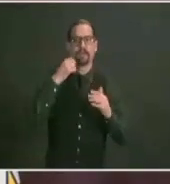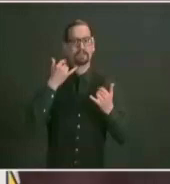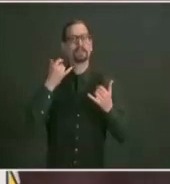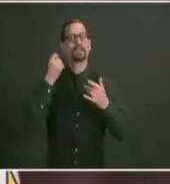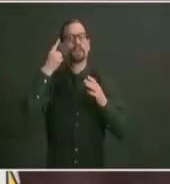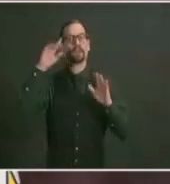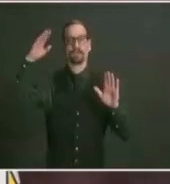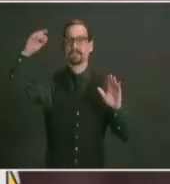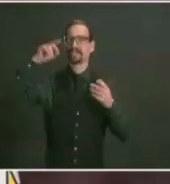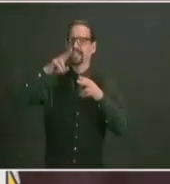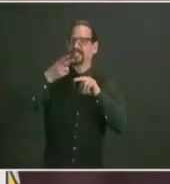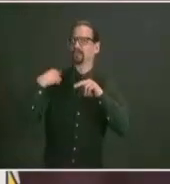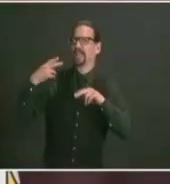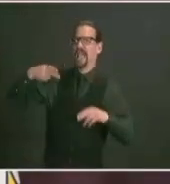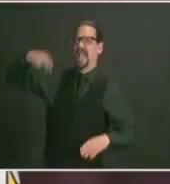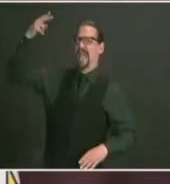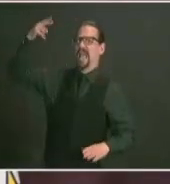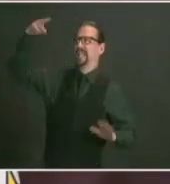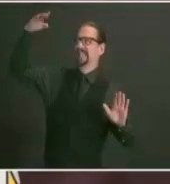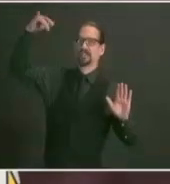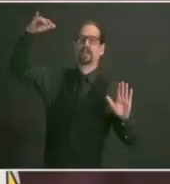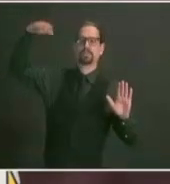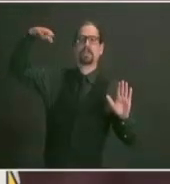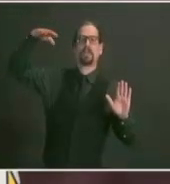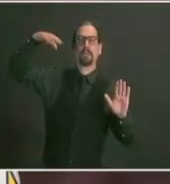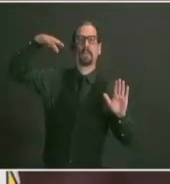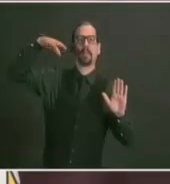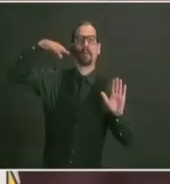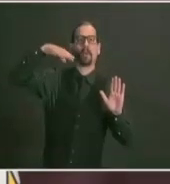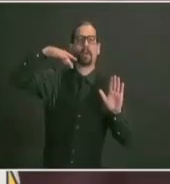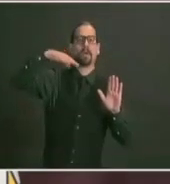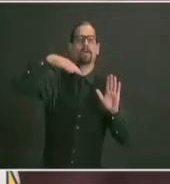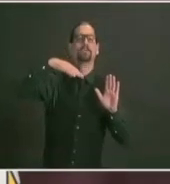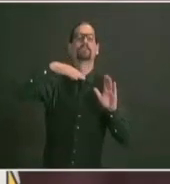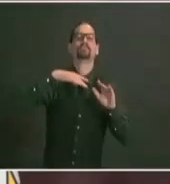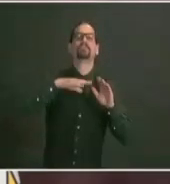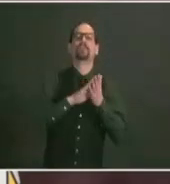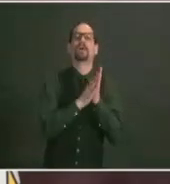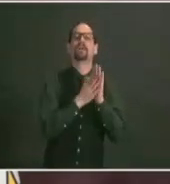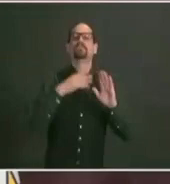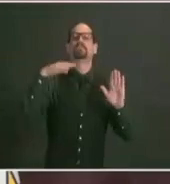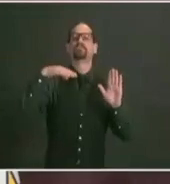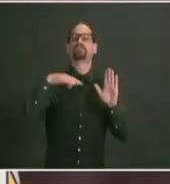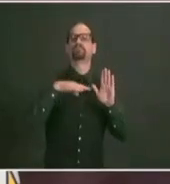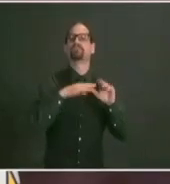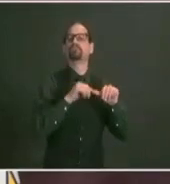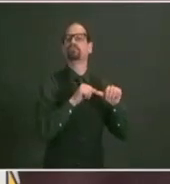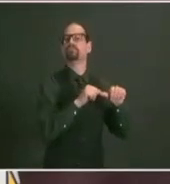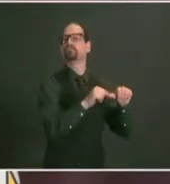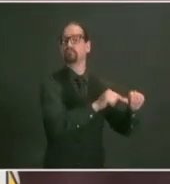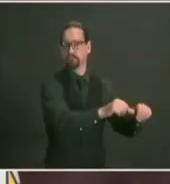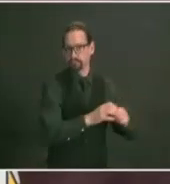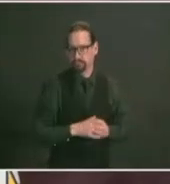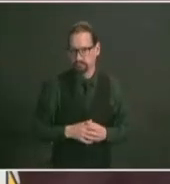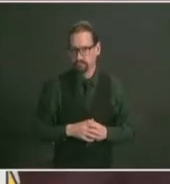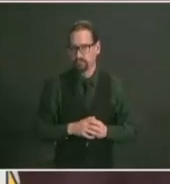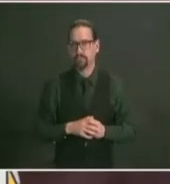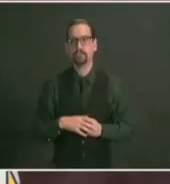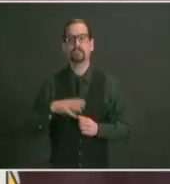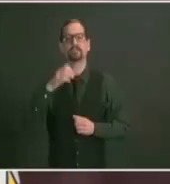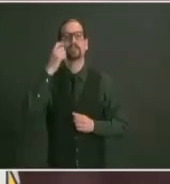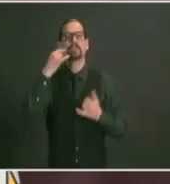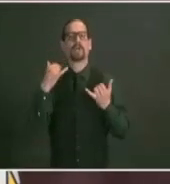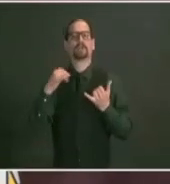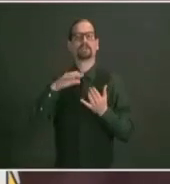as sharply as they were previously our percent positivity for over the last week has